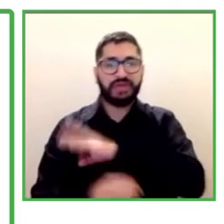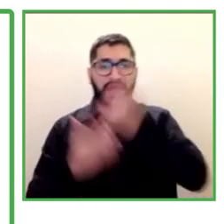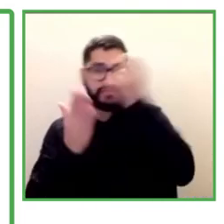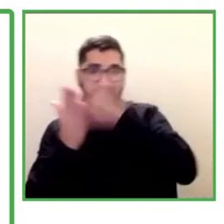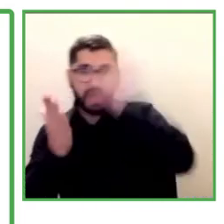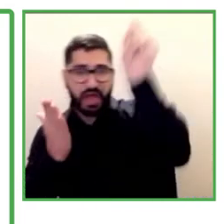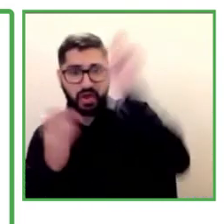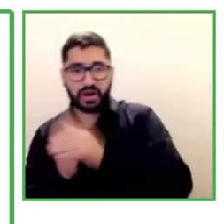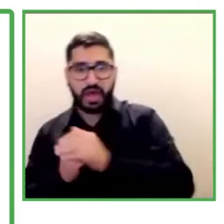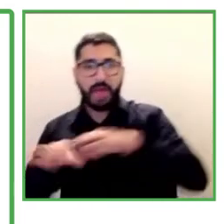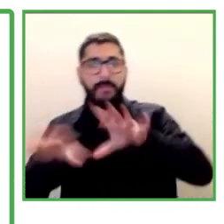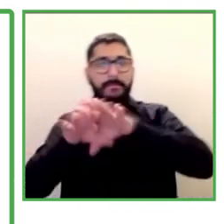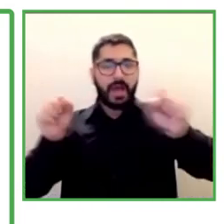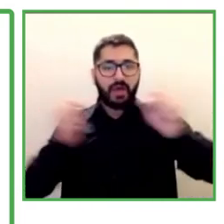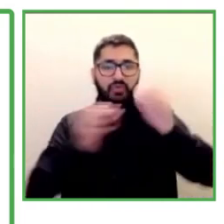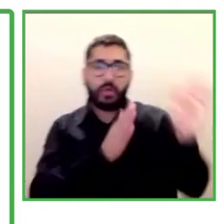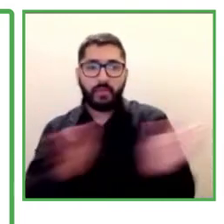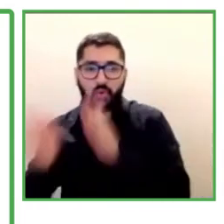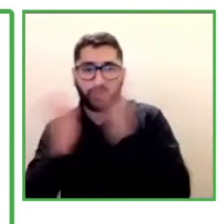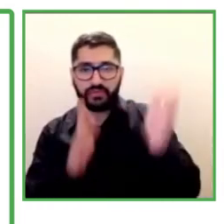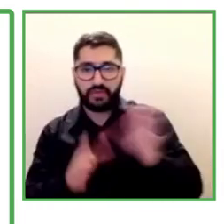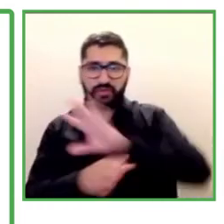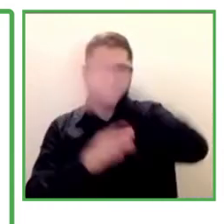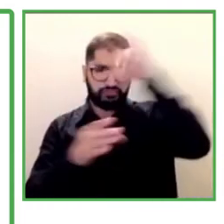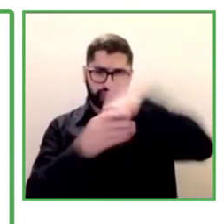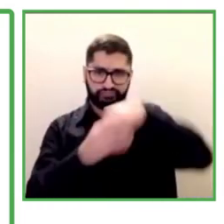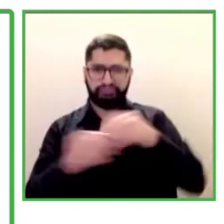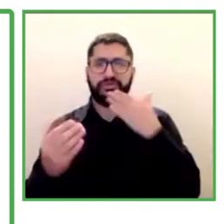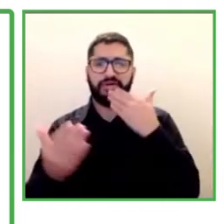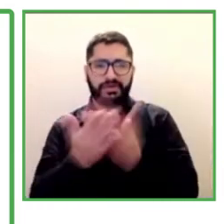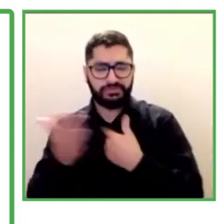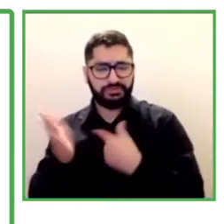Chile Valora and Productividad Pacto. Thank you very much.